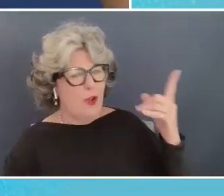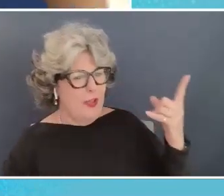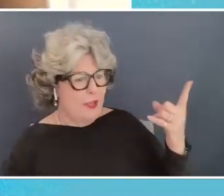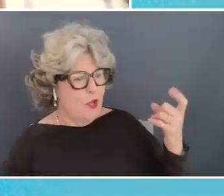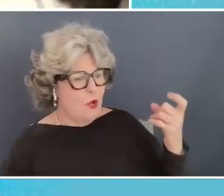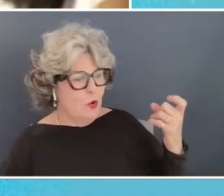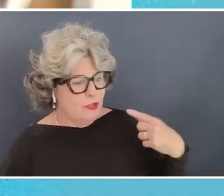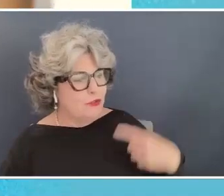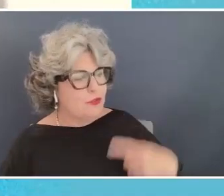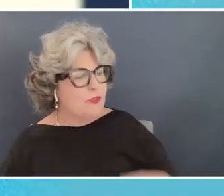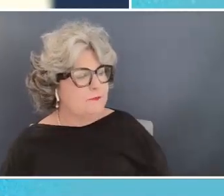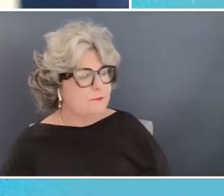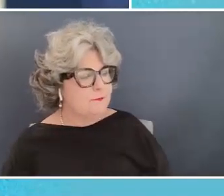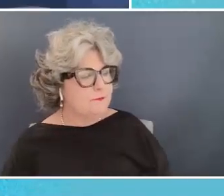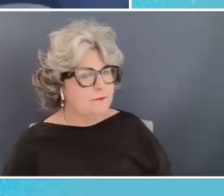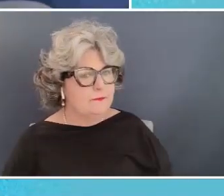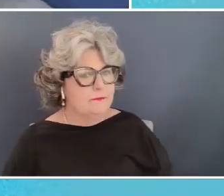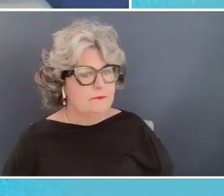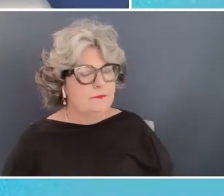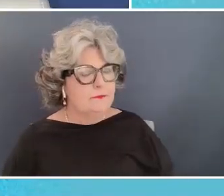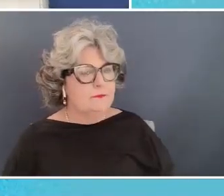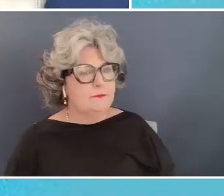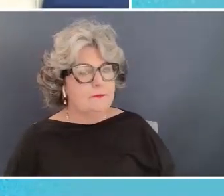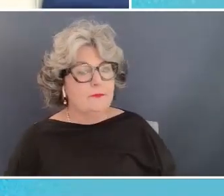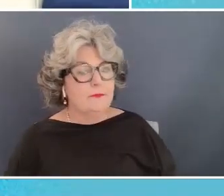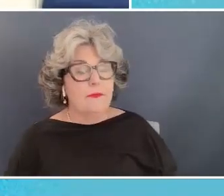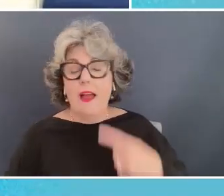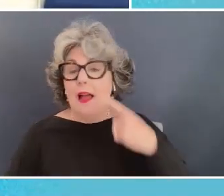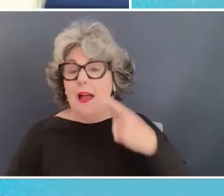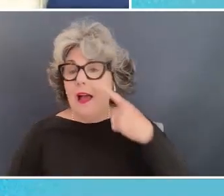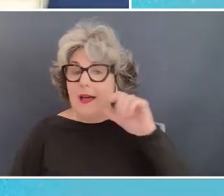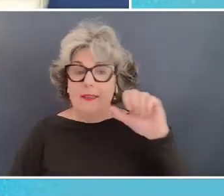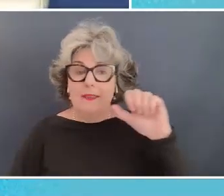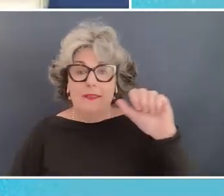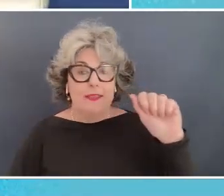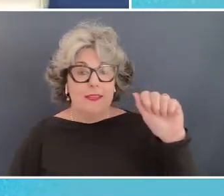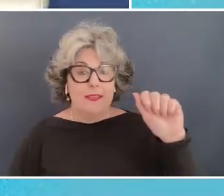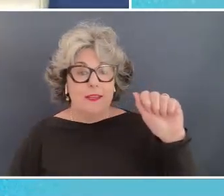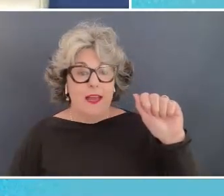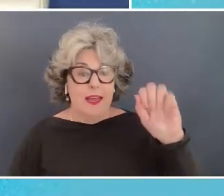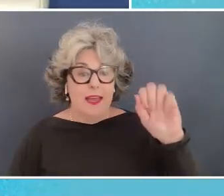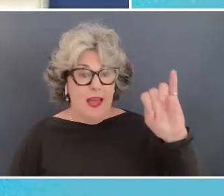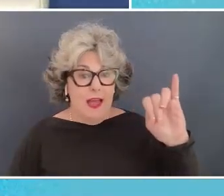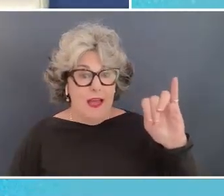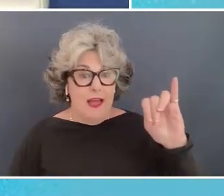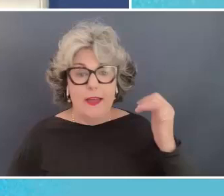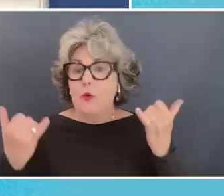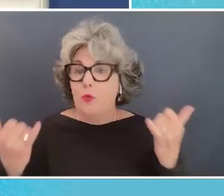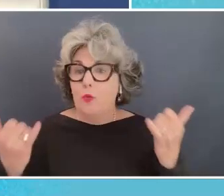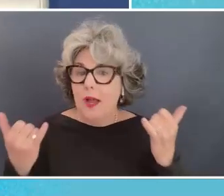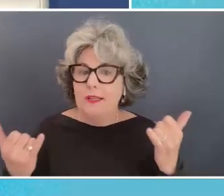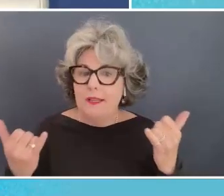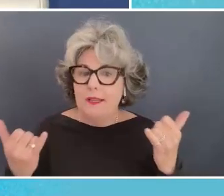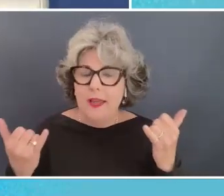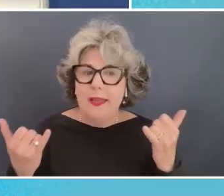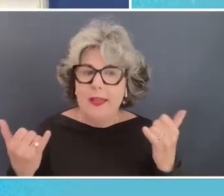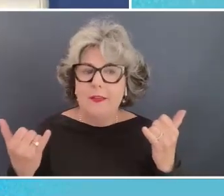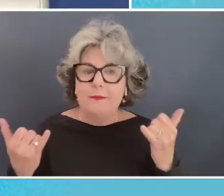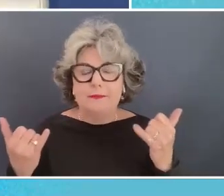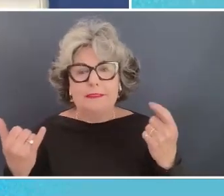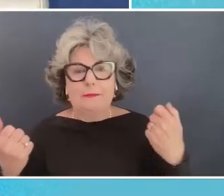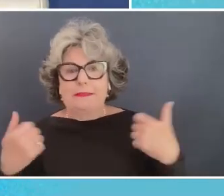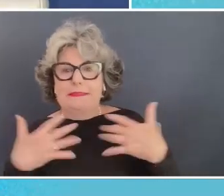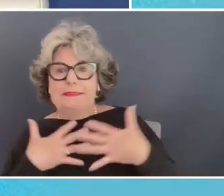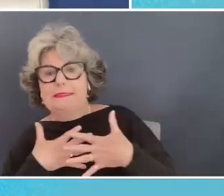i think artificial intelligence right now is is is is sort of scary because people are seeing